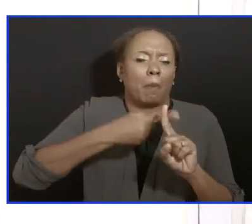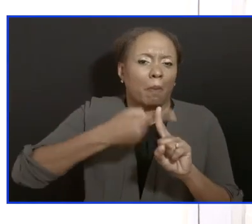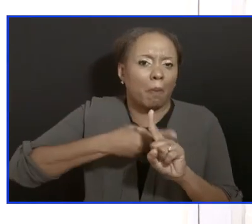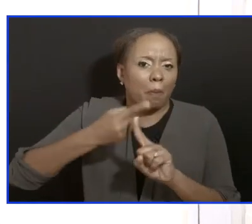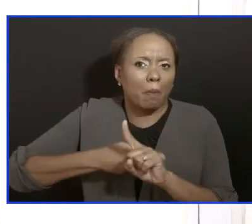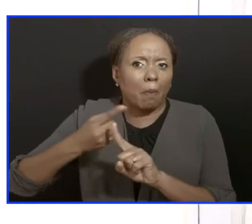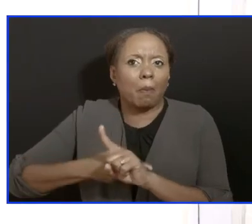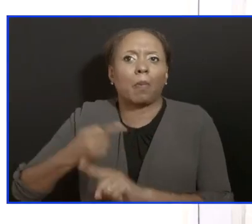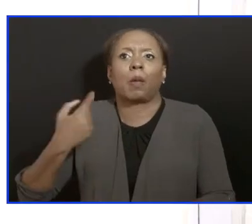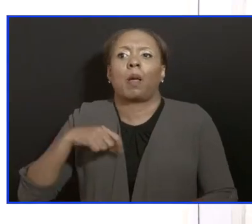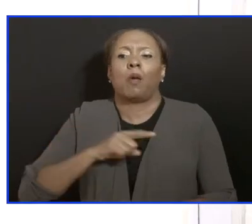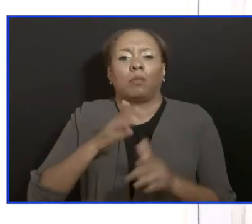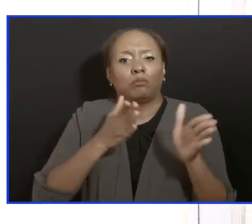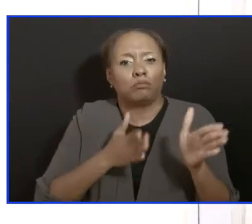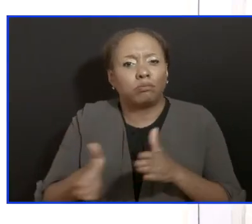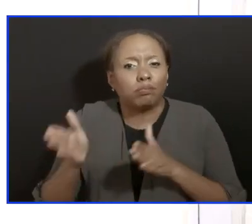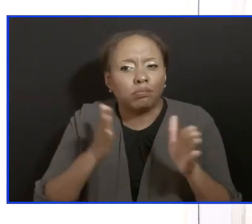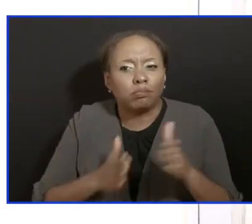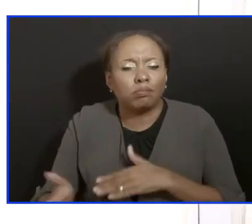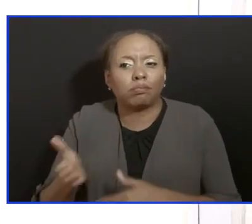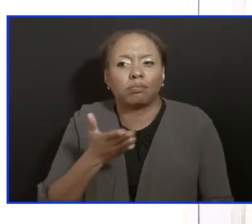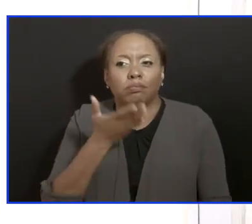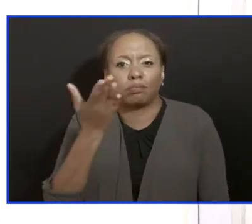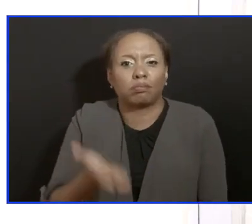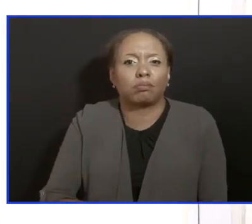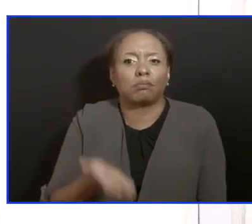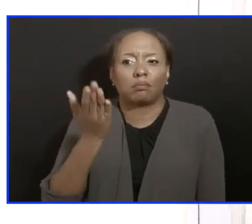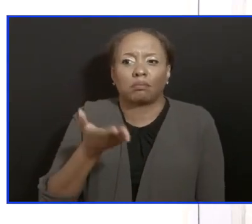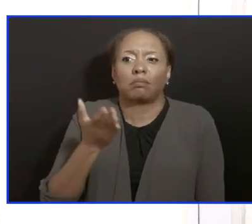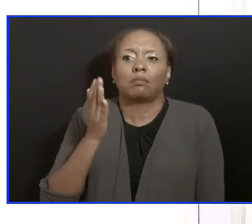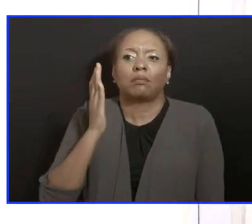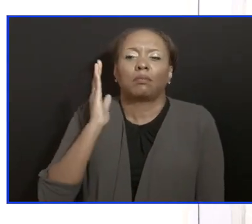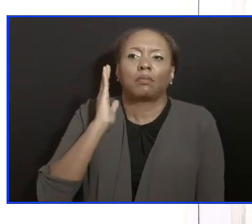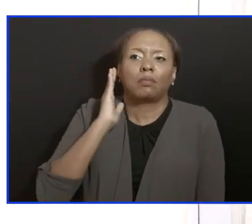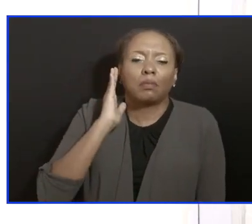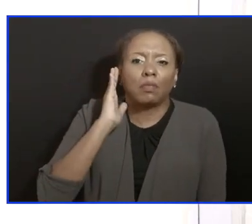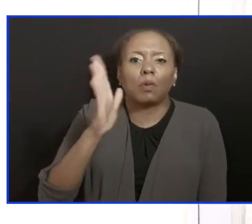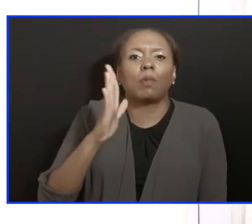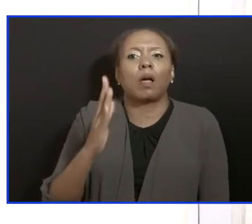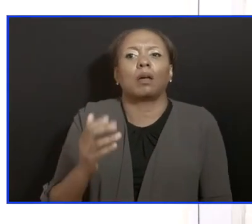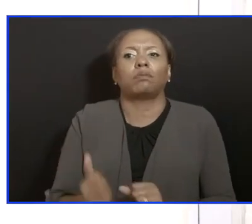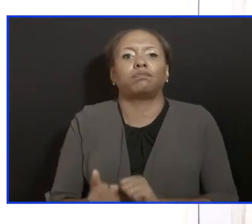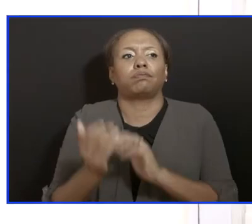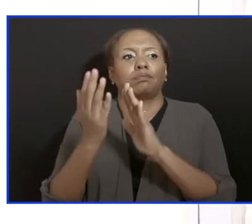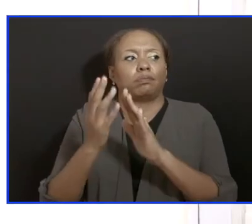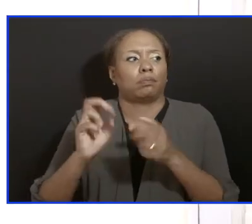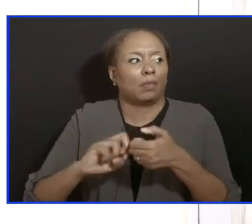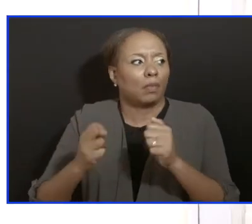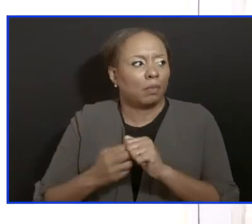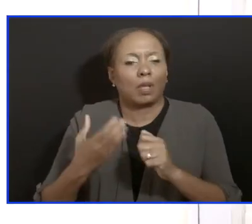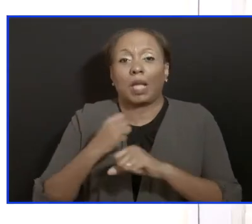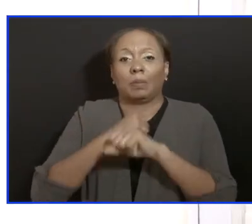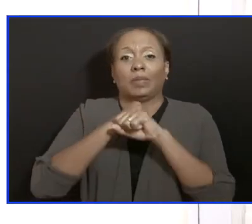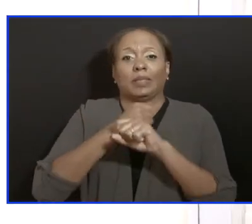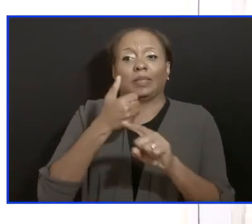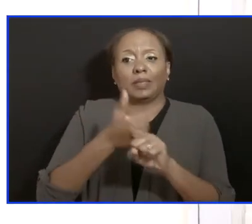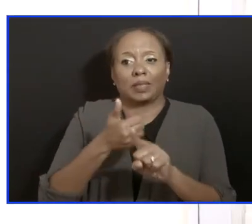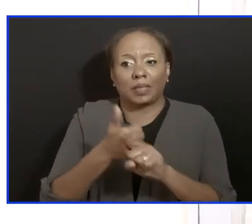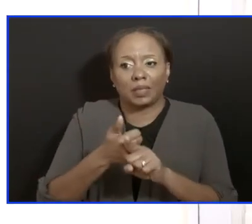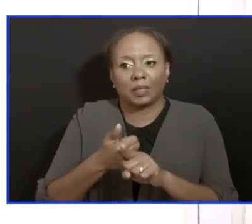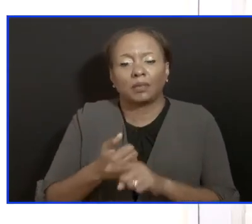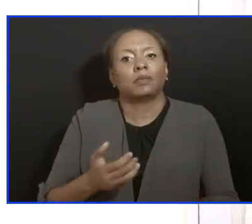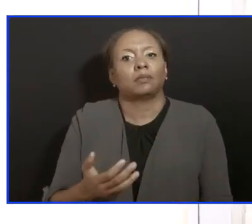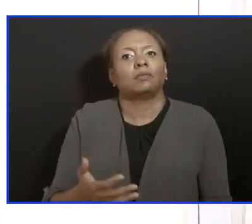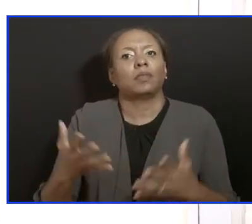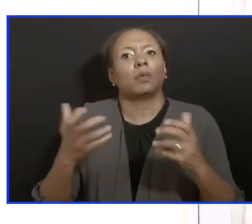country for the reality that we are going to face a surge, but that we need to protect ourselves to come out of it as best we